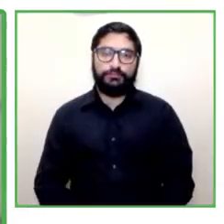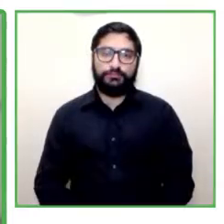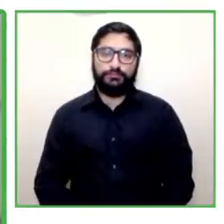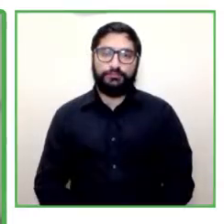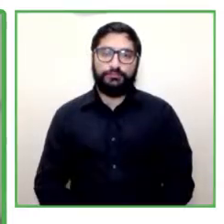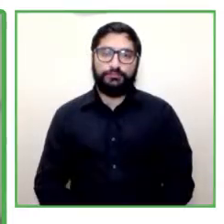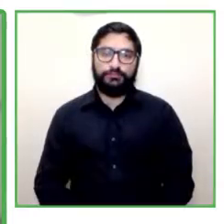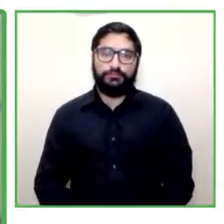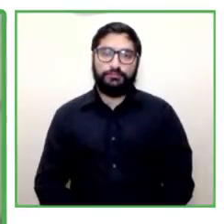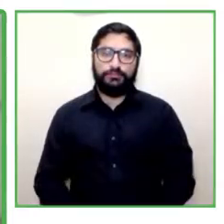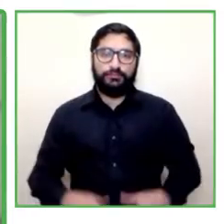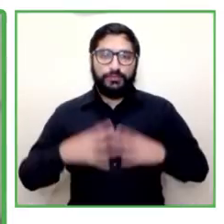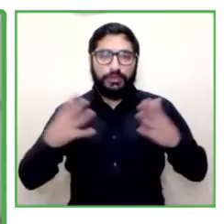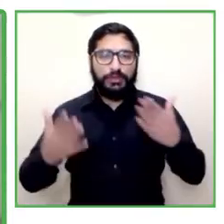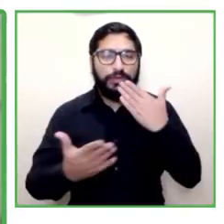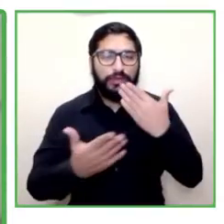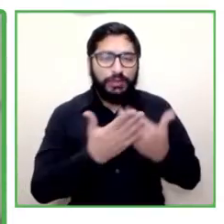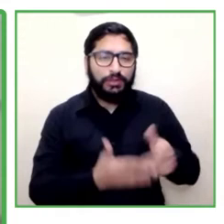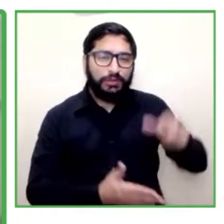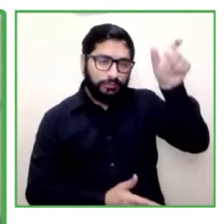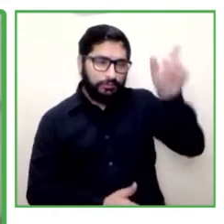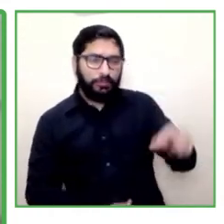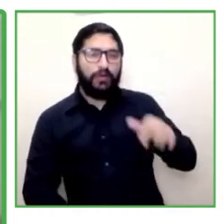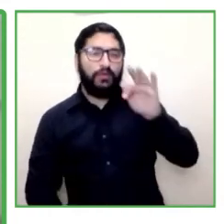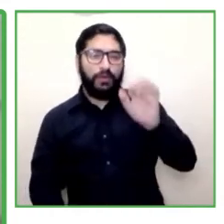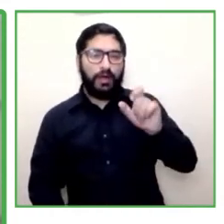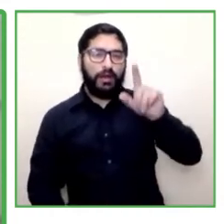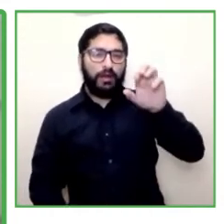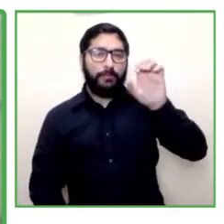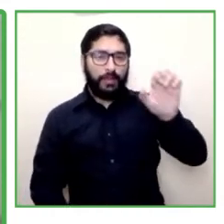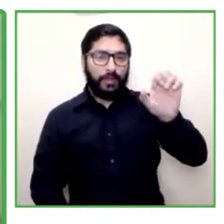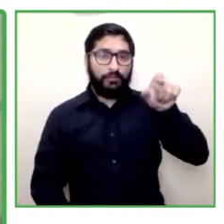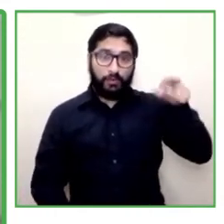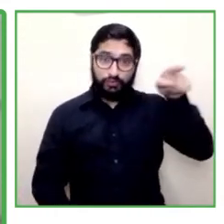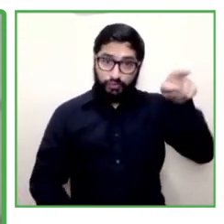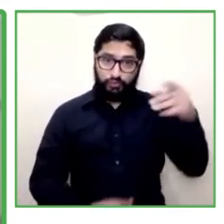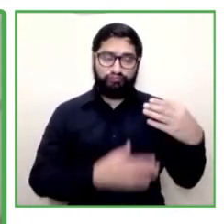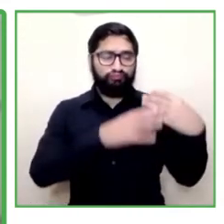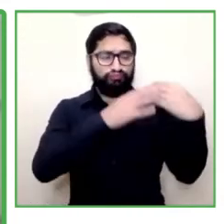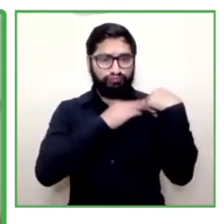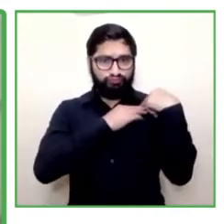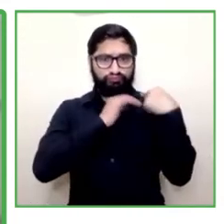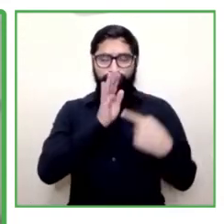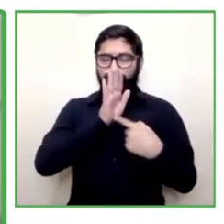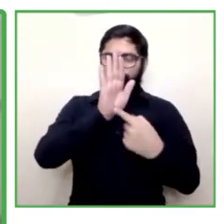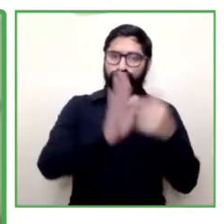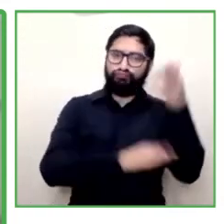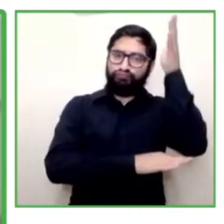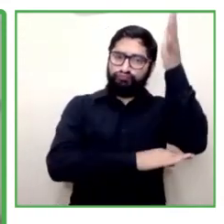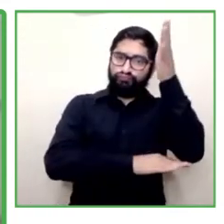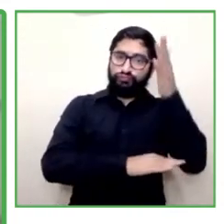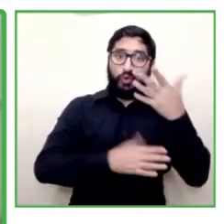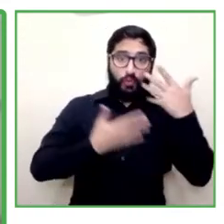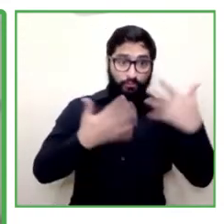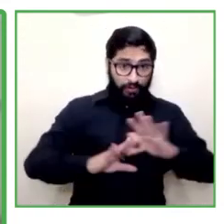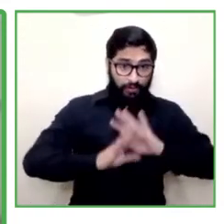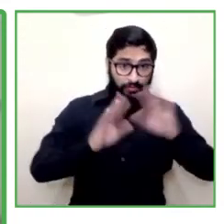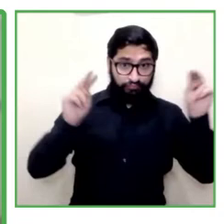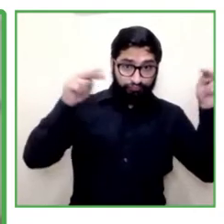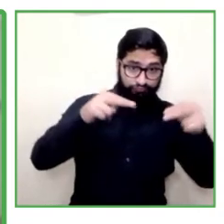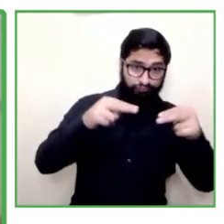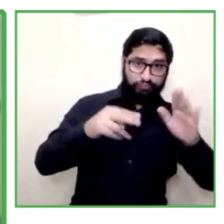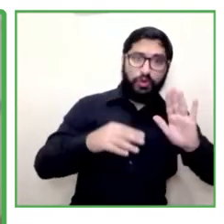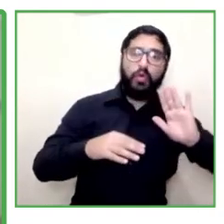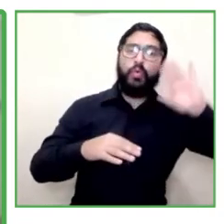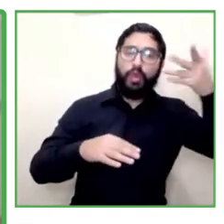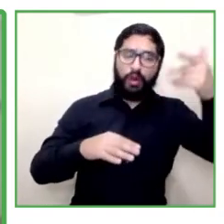thank you so much felipe for your presentation we will meet again in